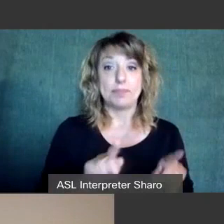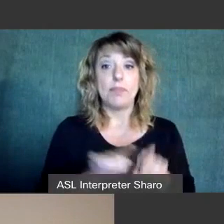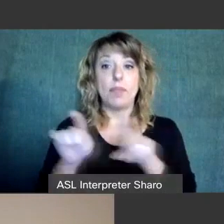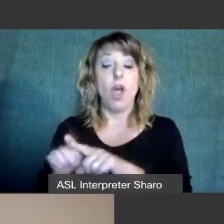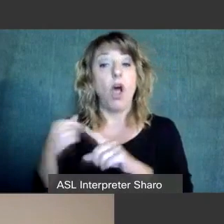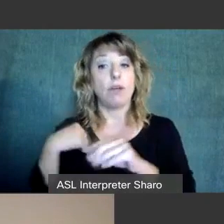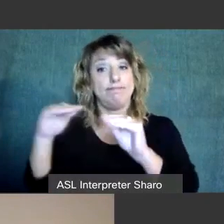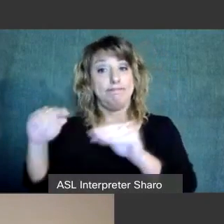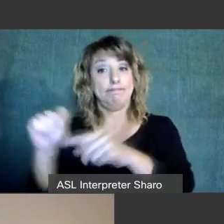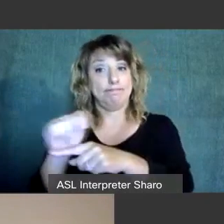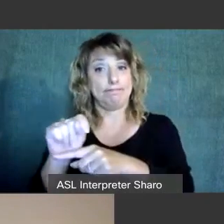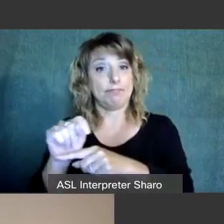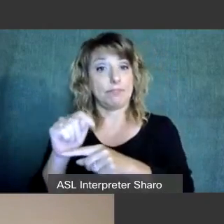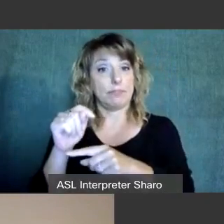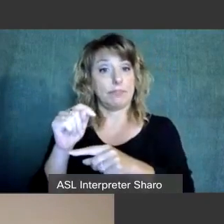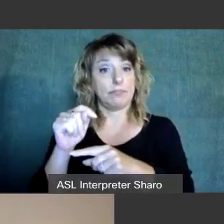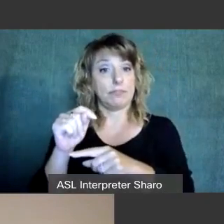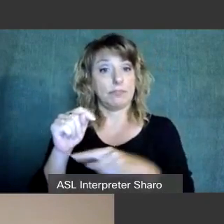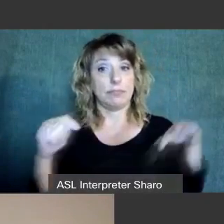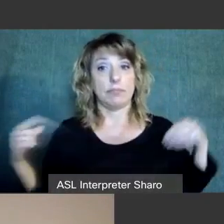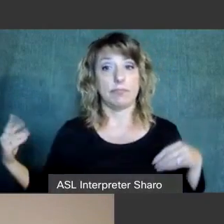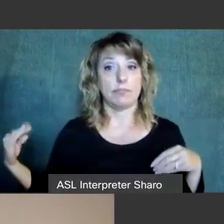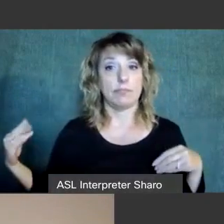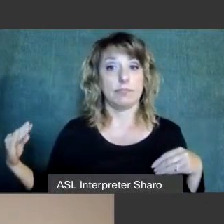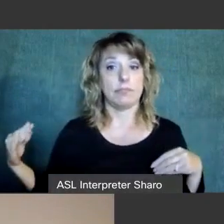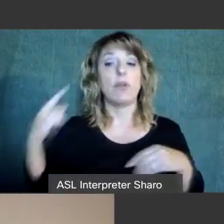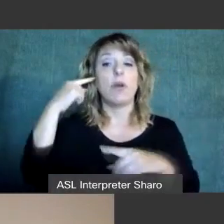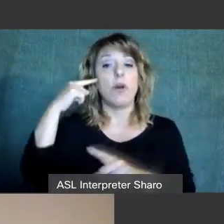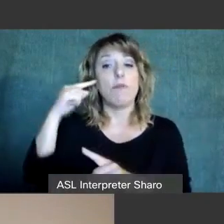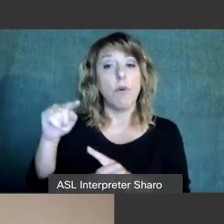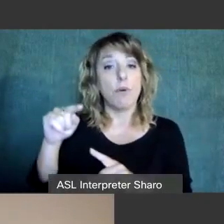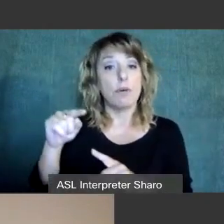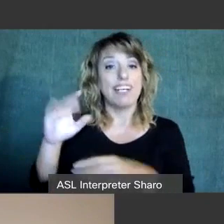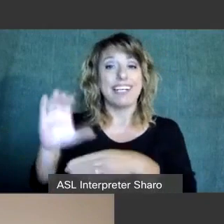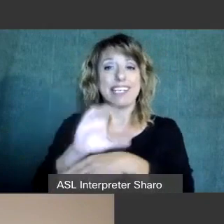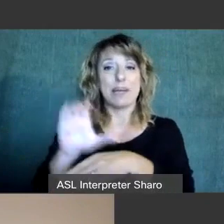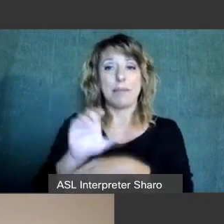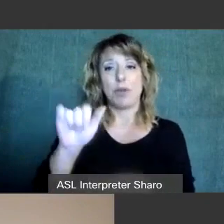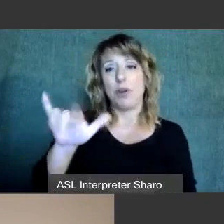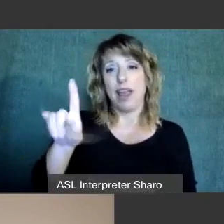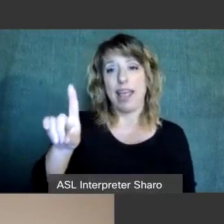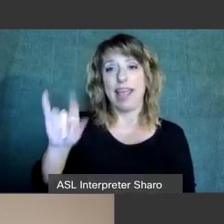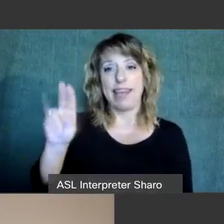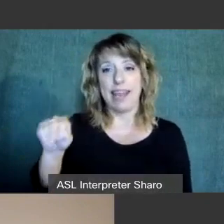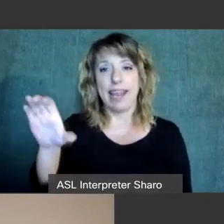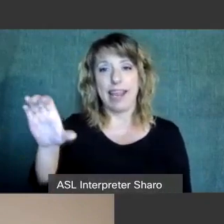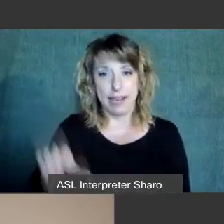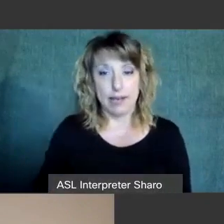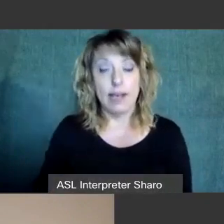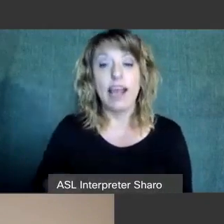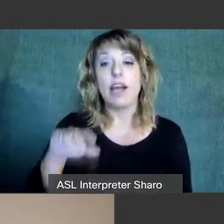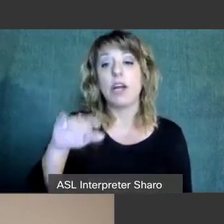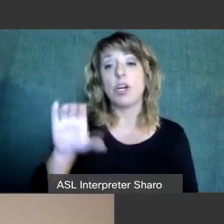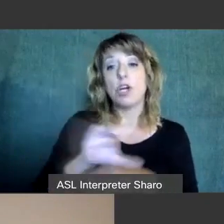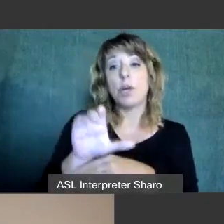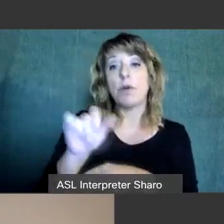an entity known as Computer Aid Inc. Computer Aid Inc. a